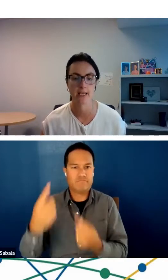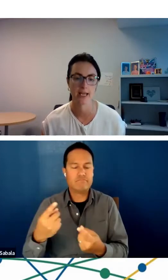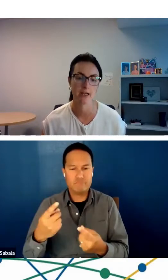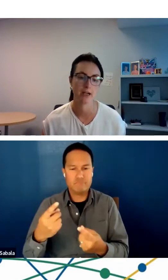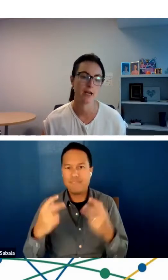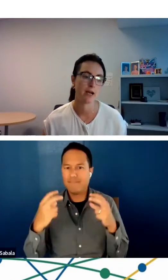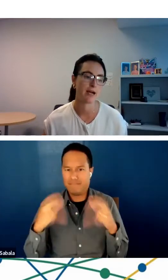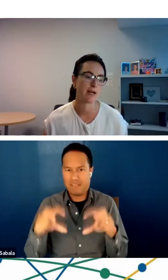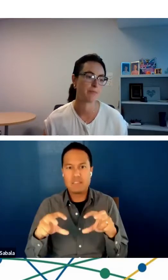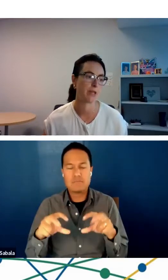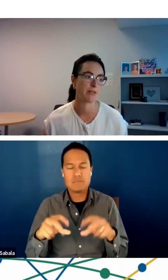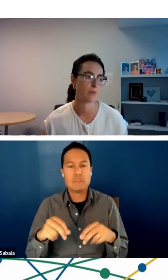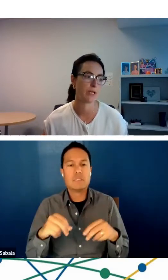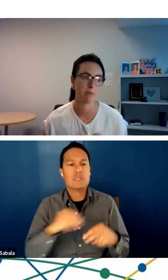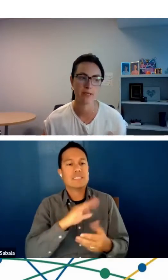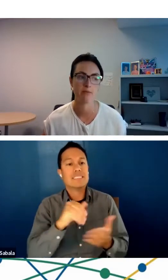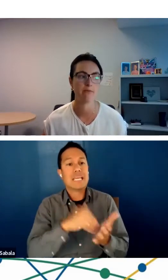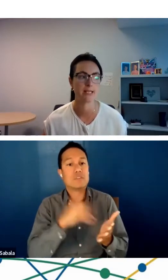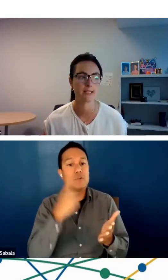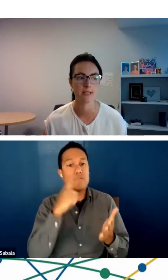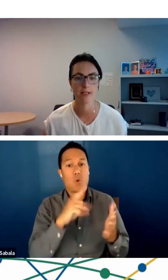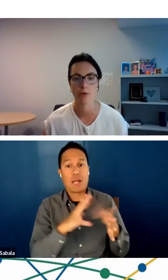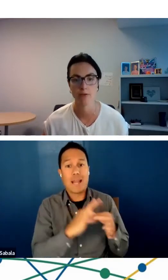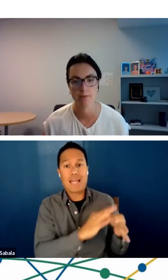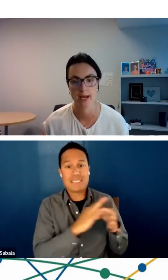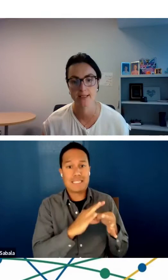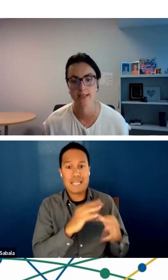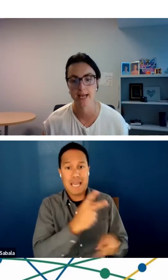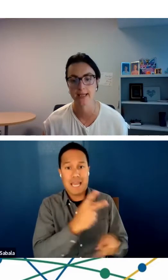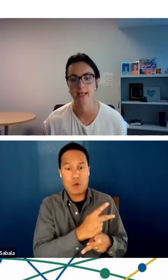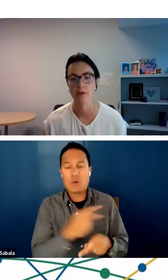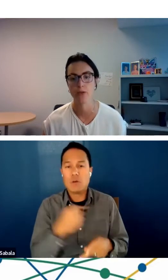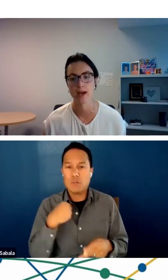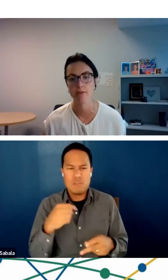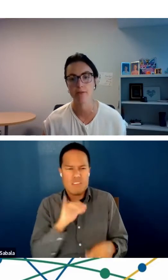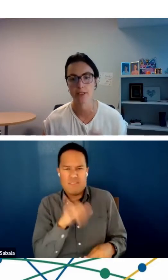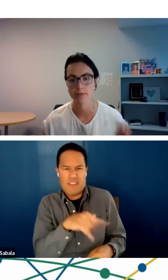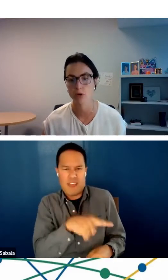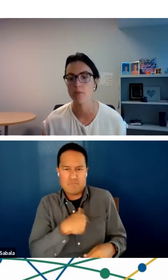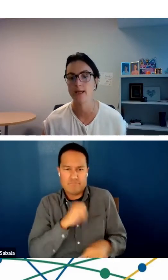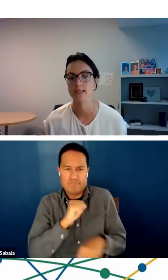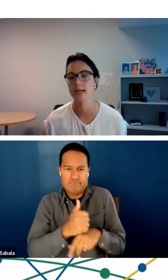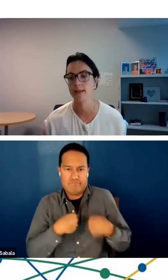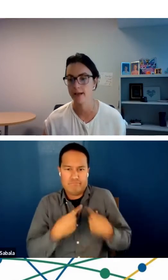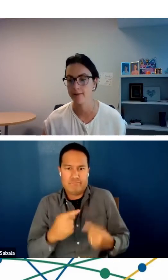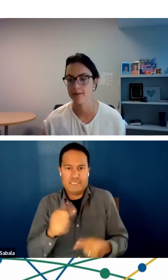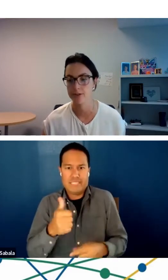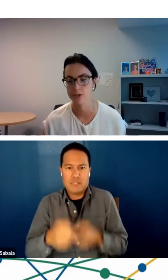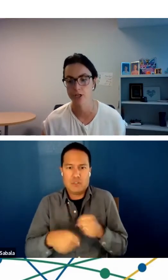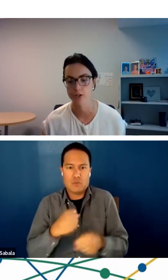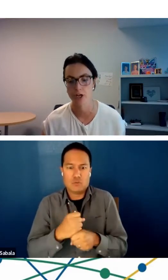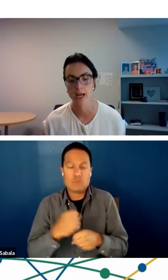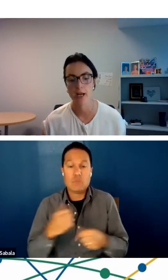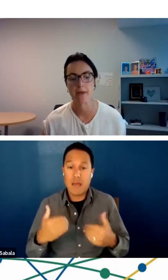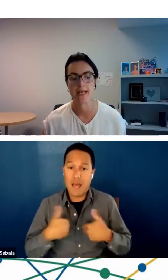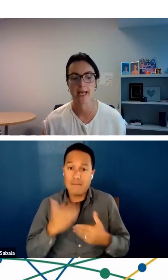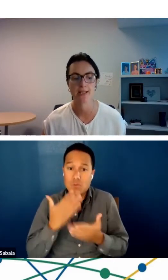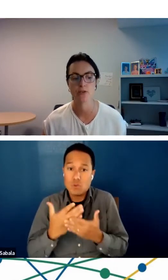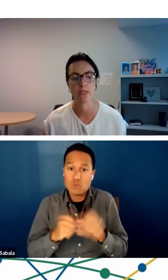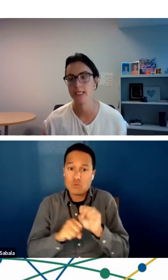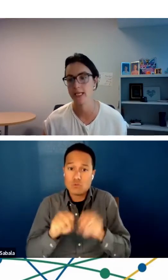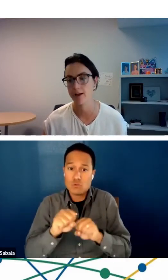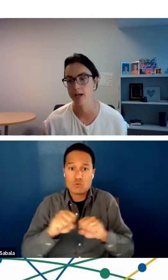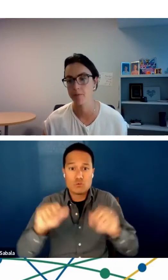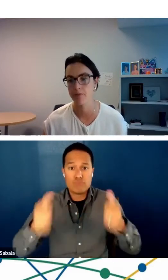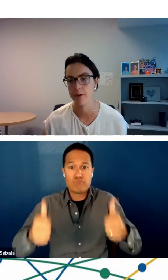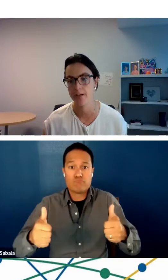Connected Care that we had been investing in over the past decade. And we have a very robust telehealth infrastructure, but it